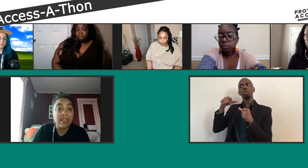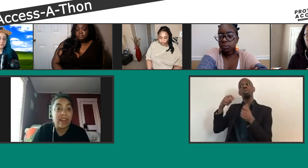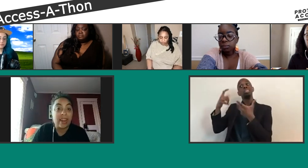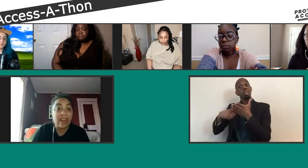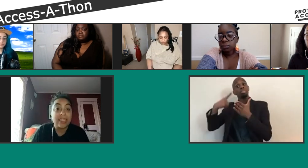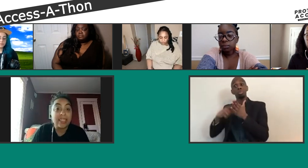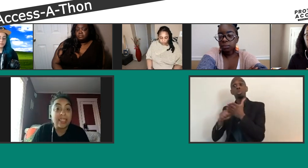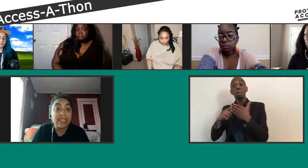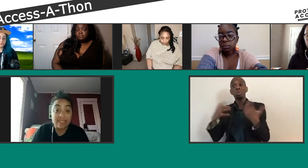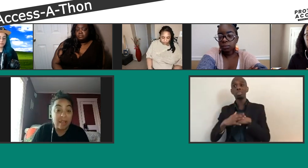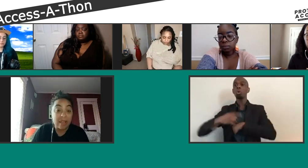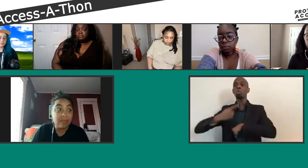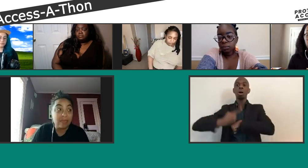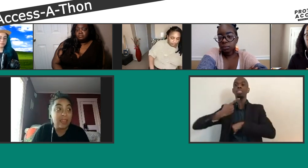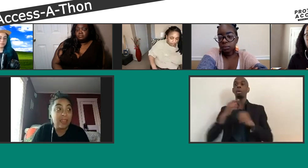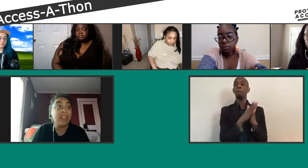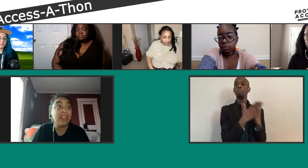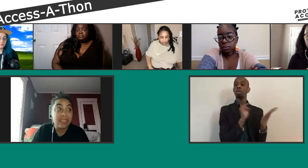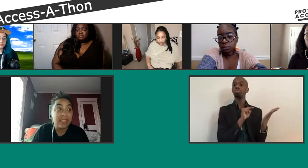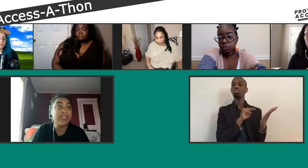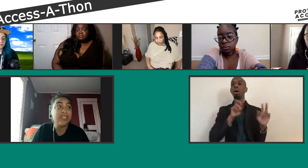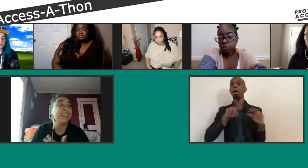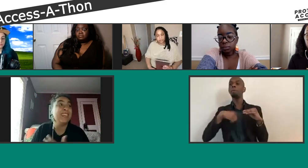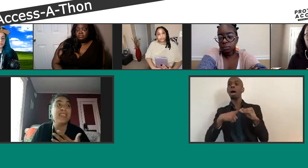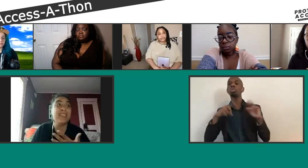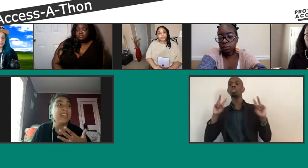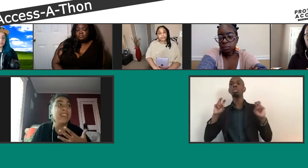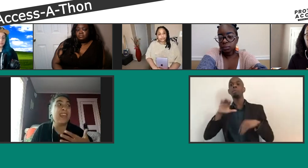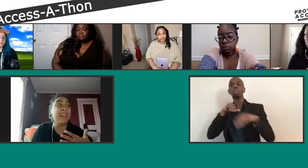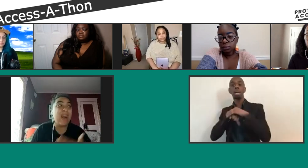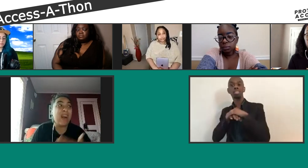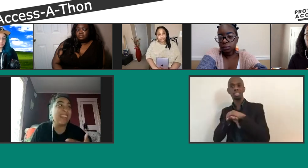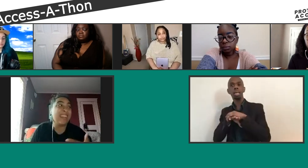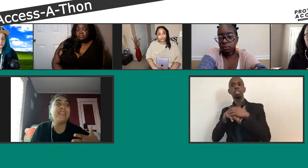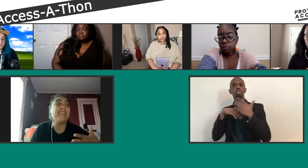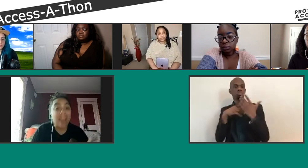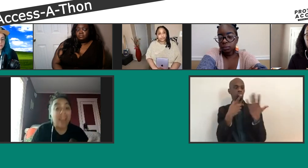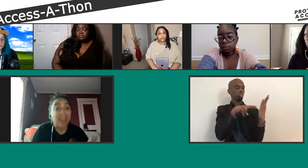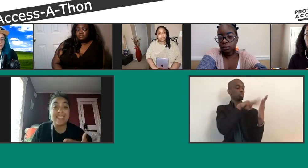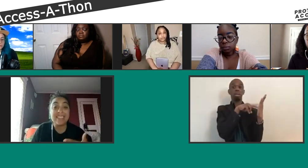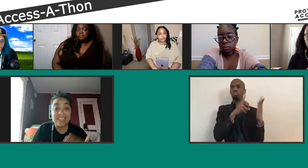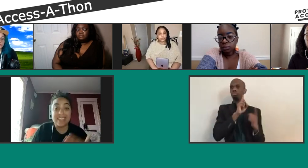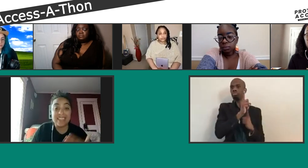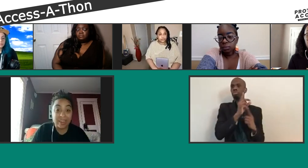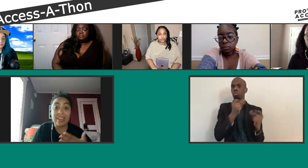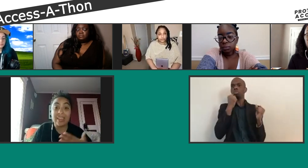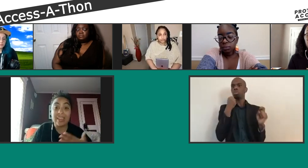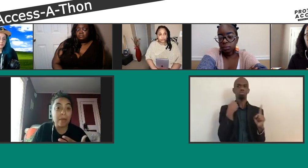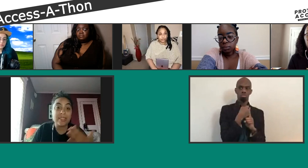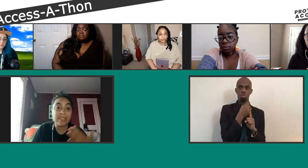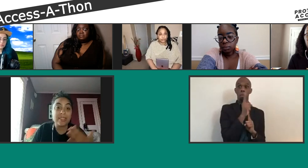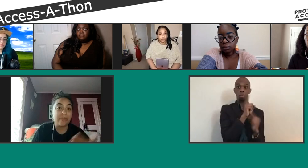that access is a, it's an, a lived embodied practice. It's every day.